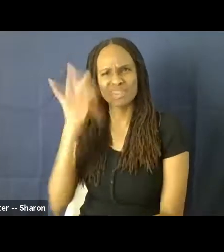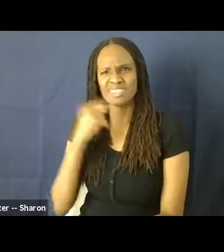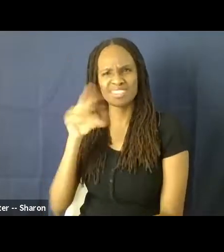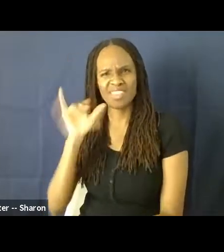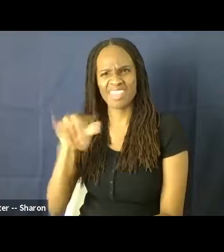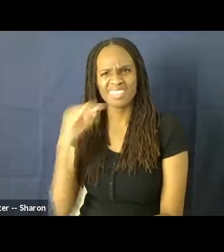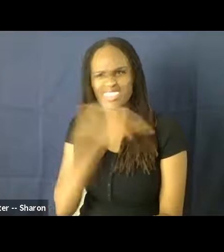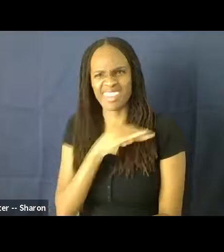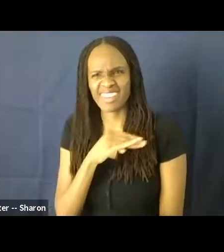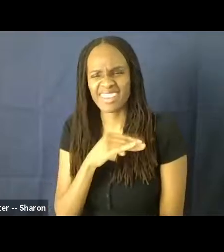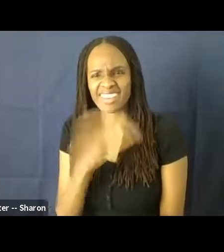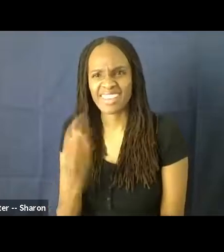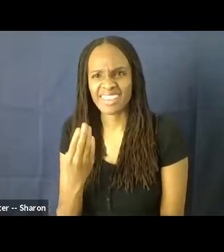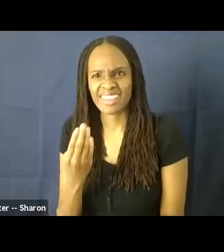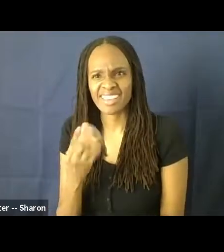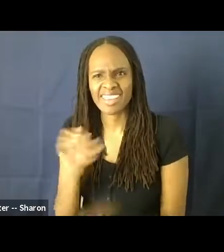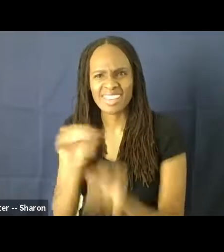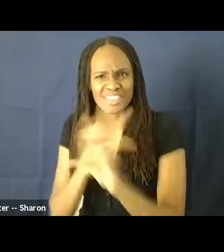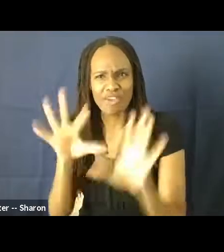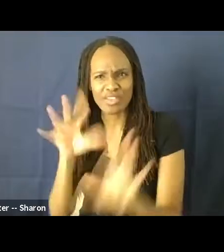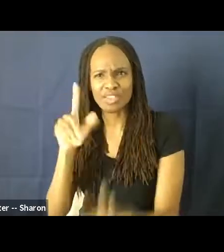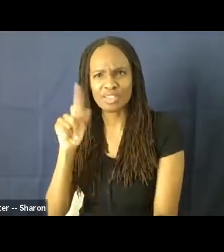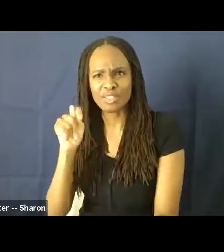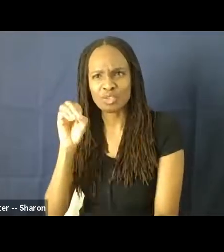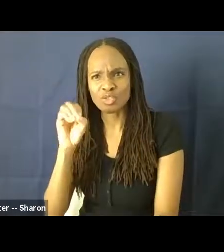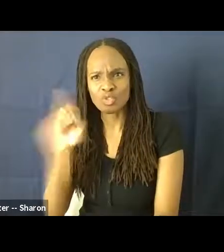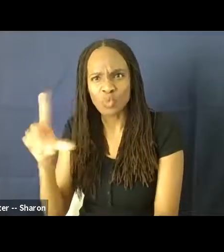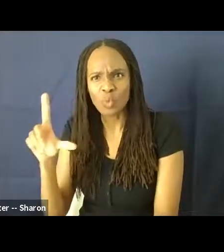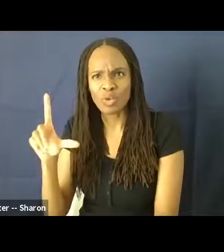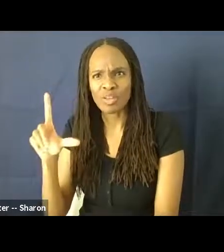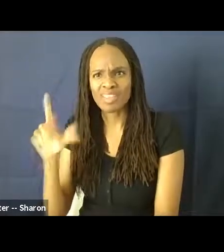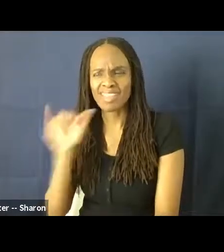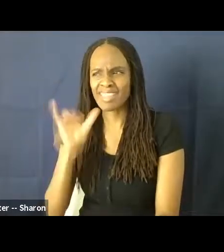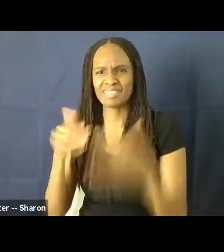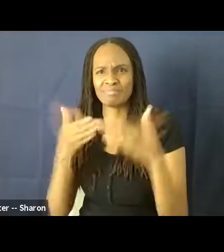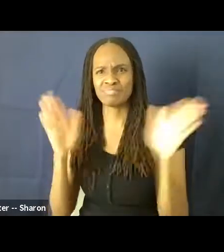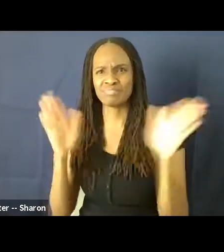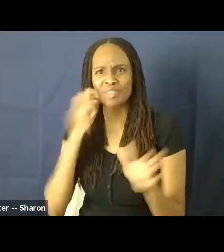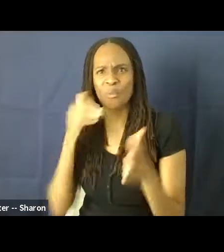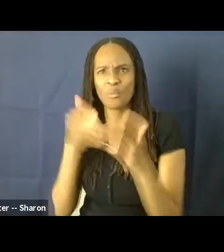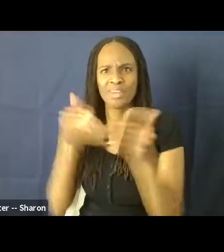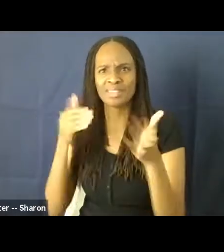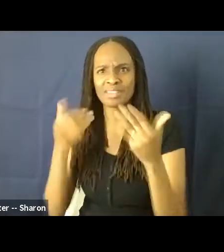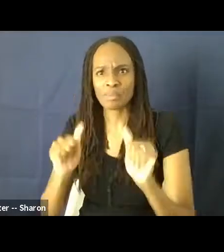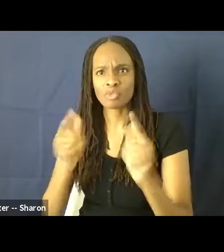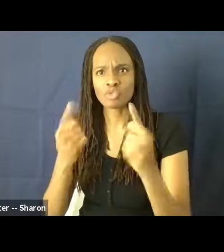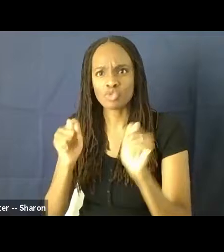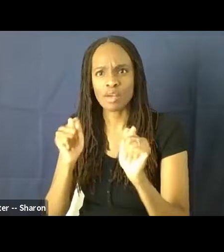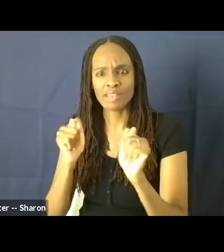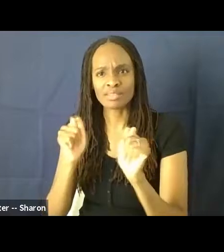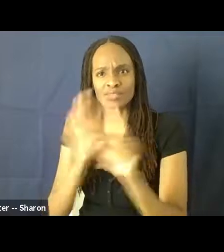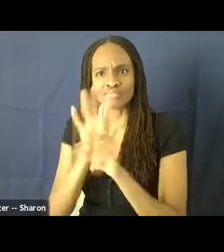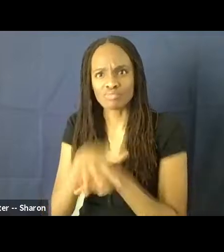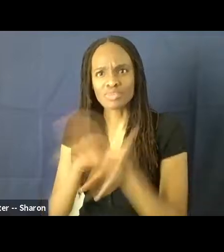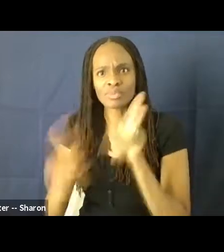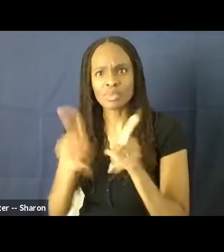is like a clouded, obvious tool as an overtly racist attempt to suppress the visibility of blackness on screen, right? And so